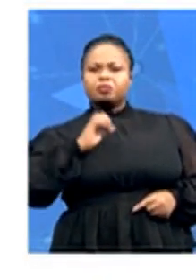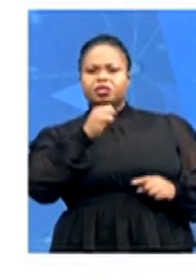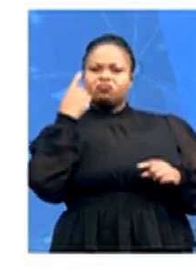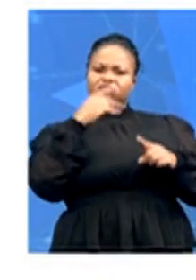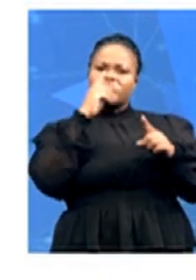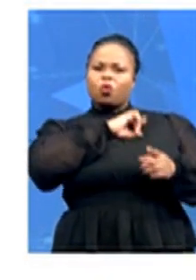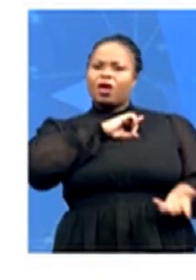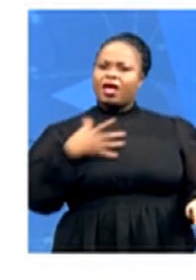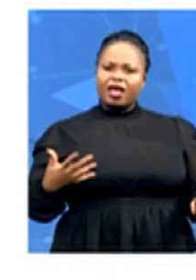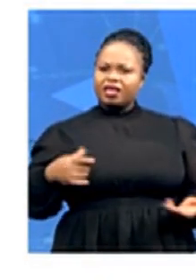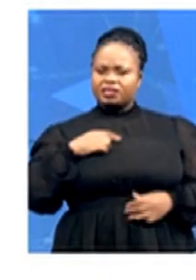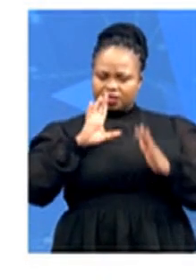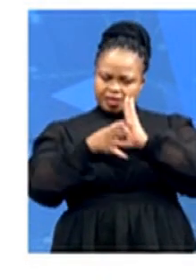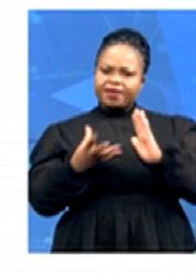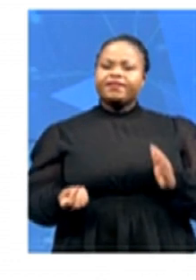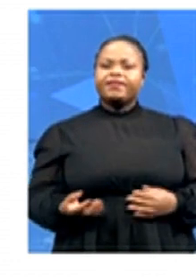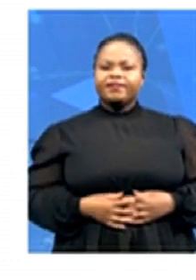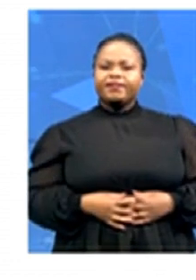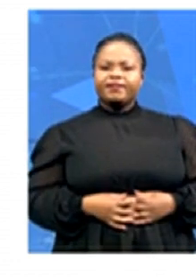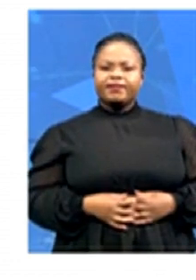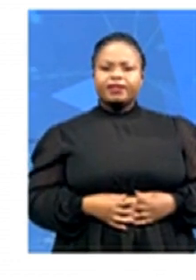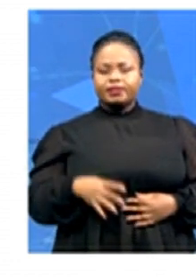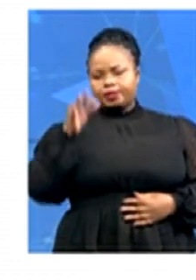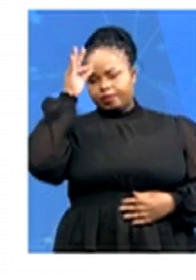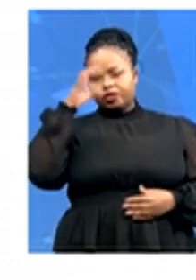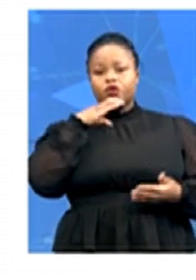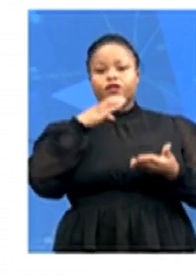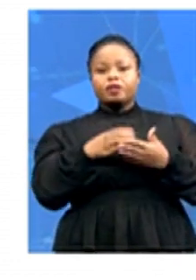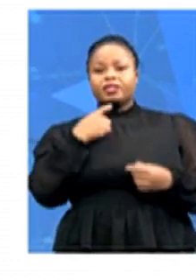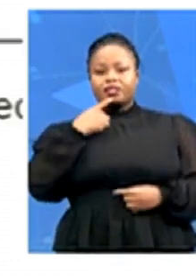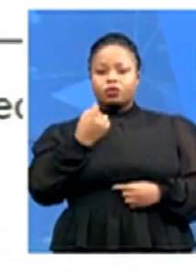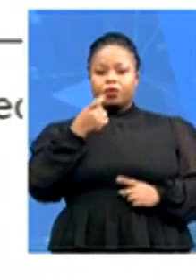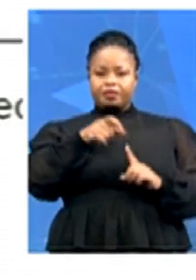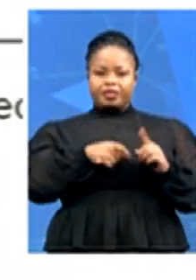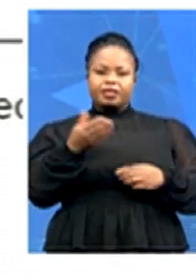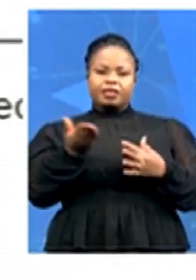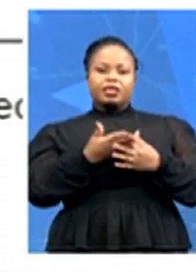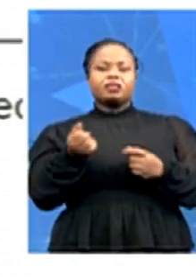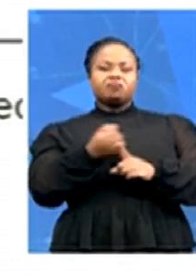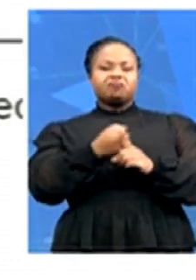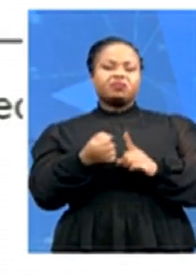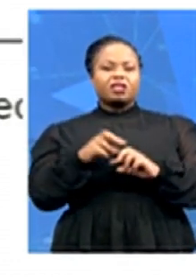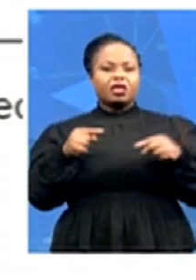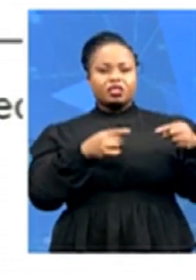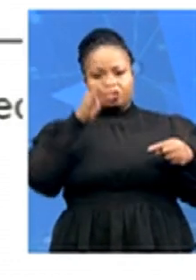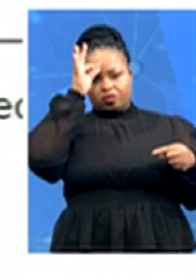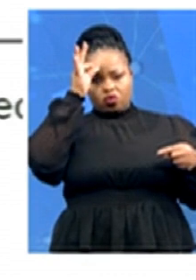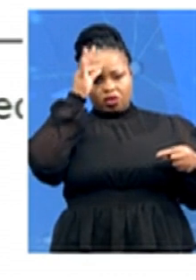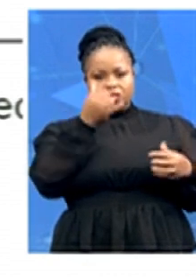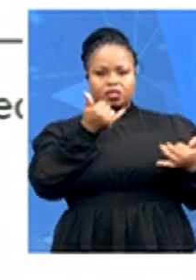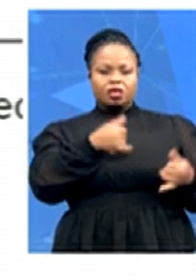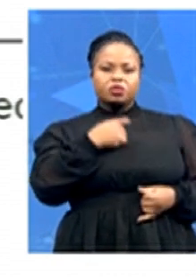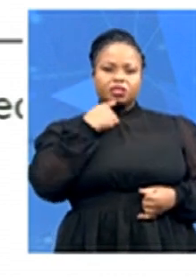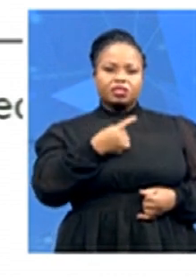Police have confirmed that one of the victims has opened a case of assault against the police, and that the case has been referred to the Independent